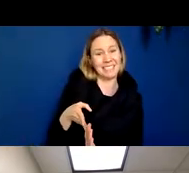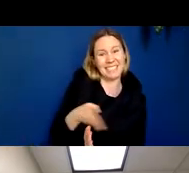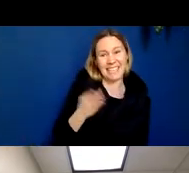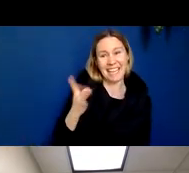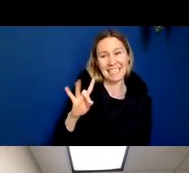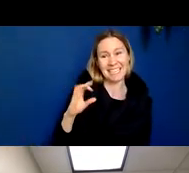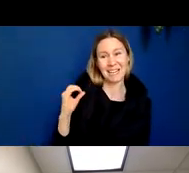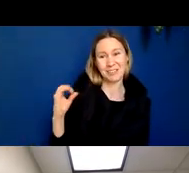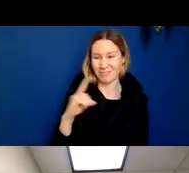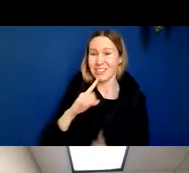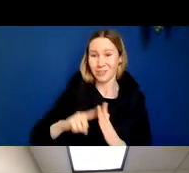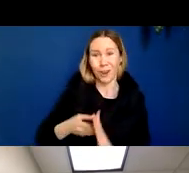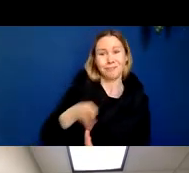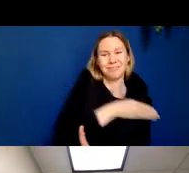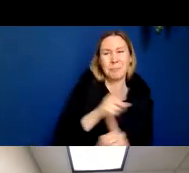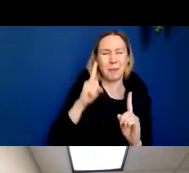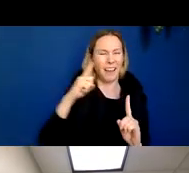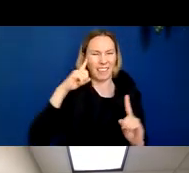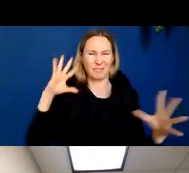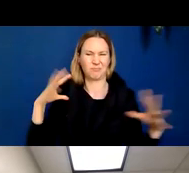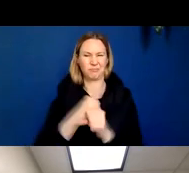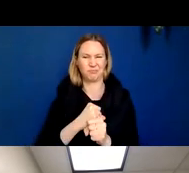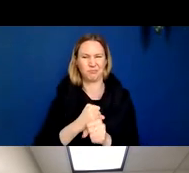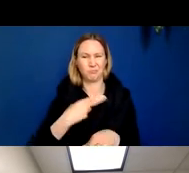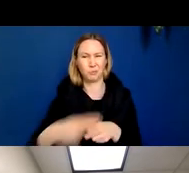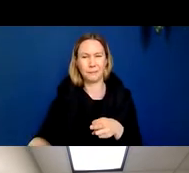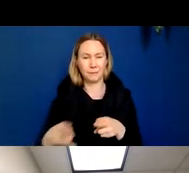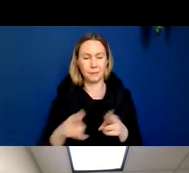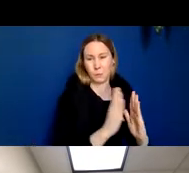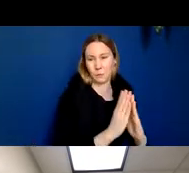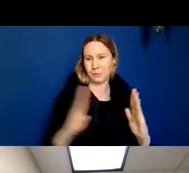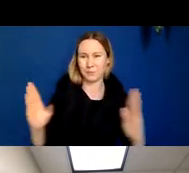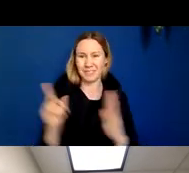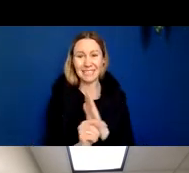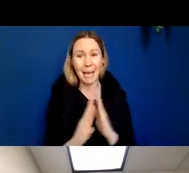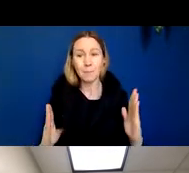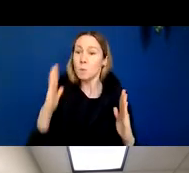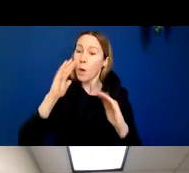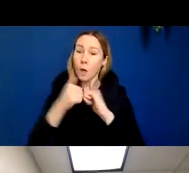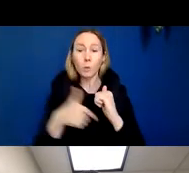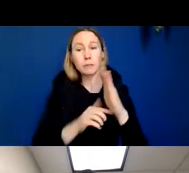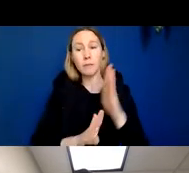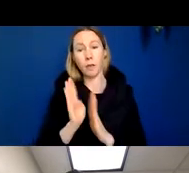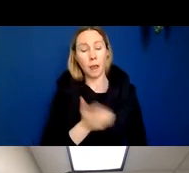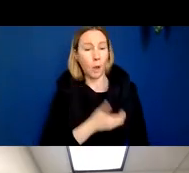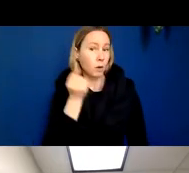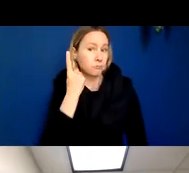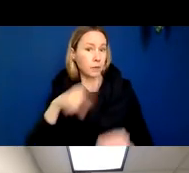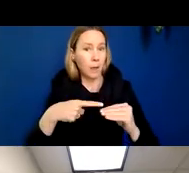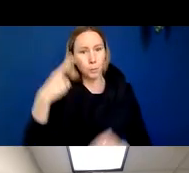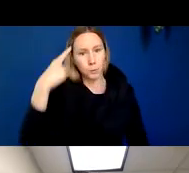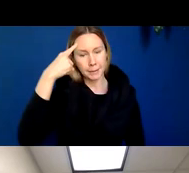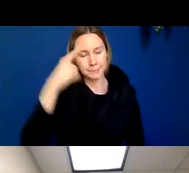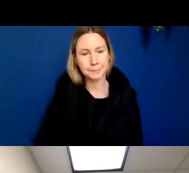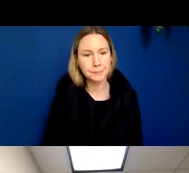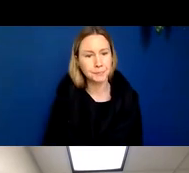where I'm going to start this brief history, so you have a clear sense of how we developed our knowledge of the brain. Early